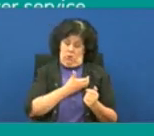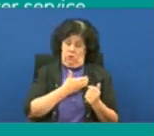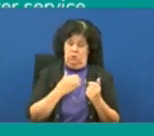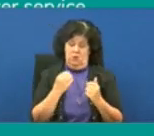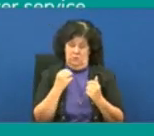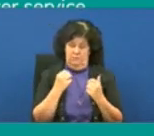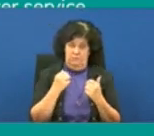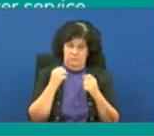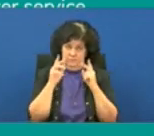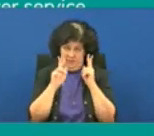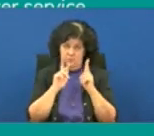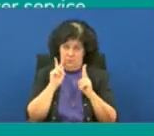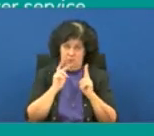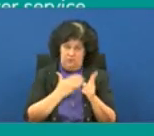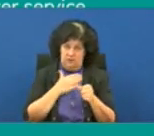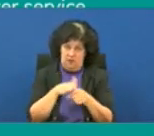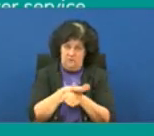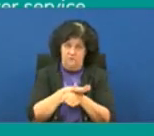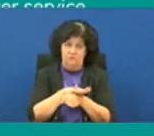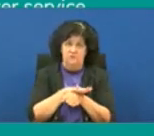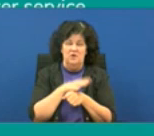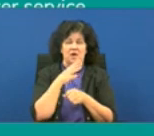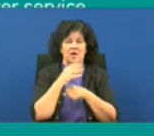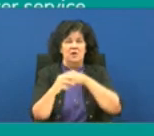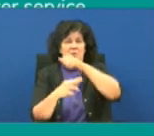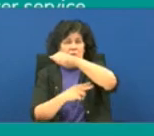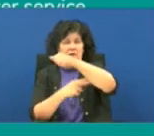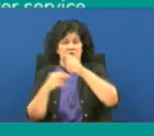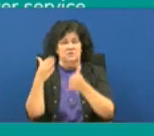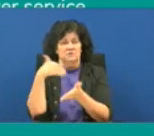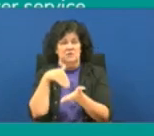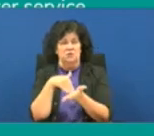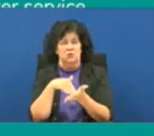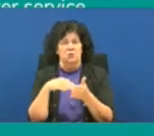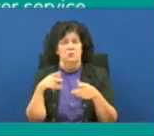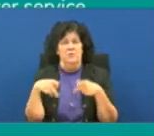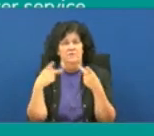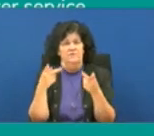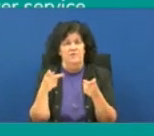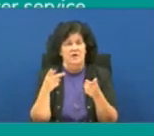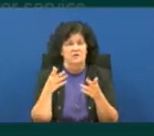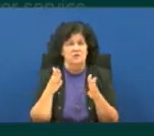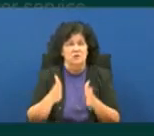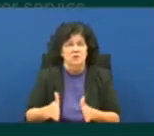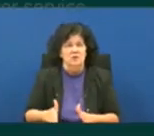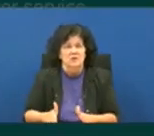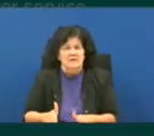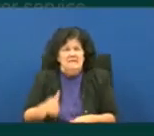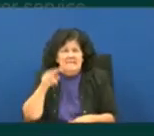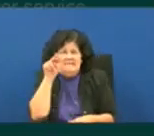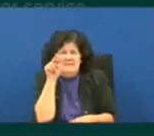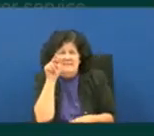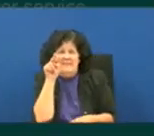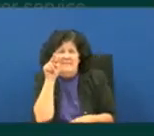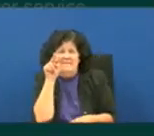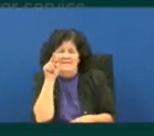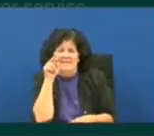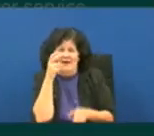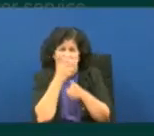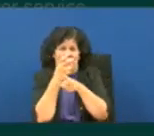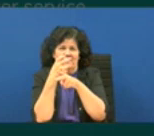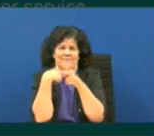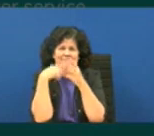lastly um the bridge center provider i can't see what that thing says because her face is in the way but that's okay